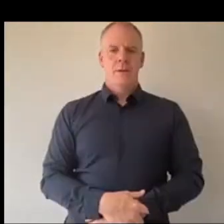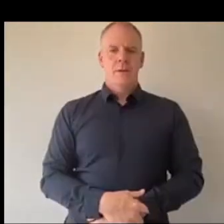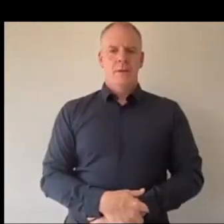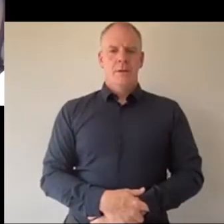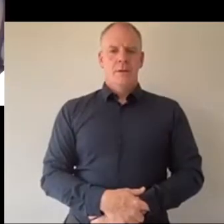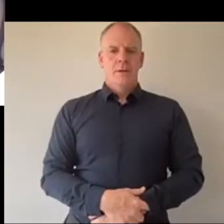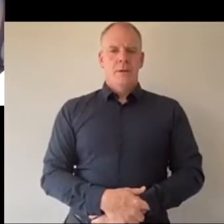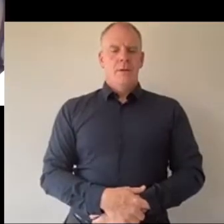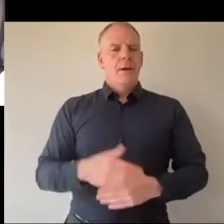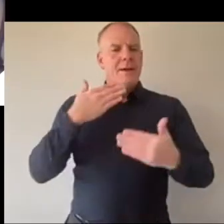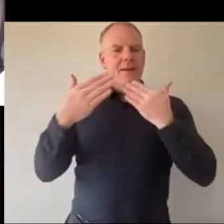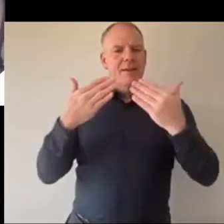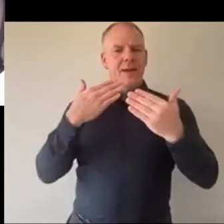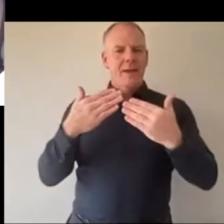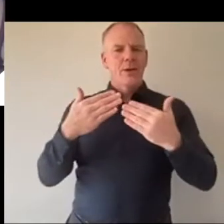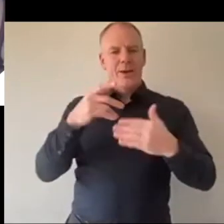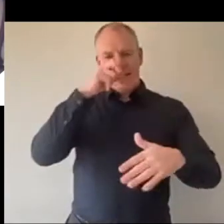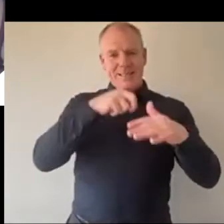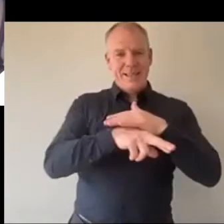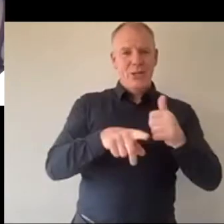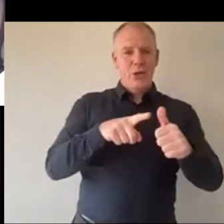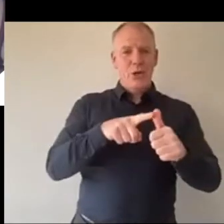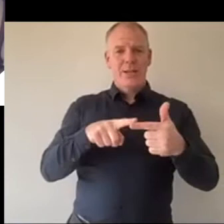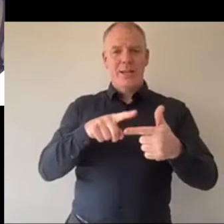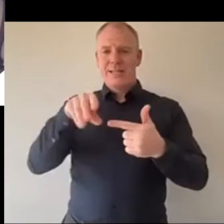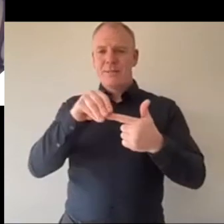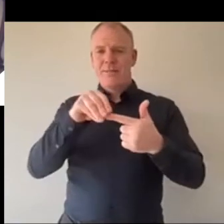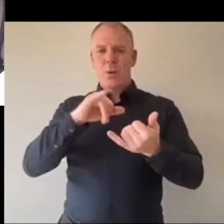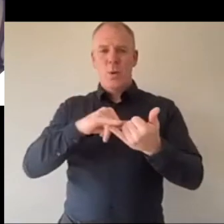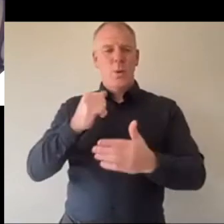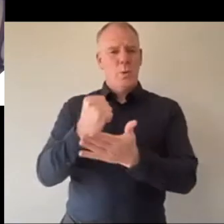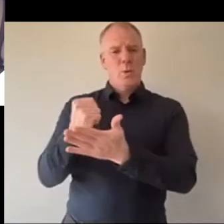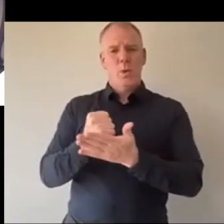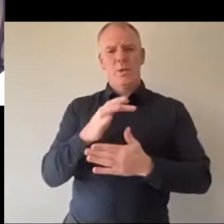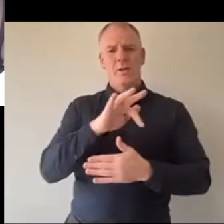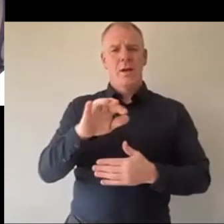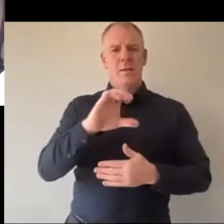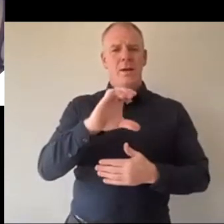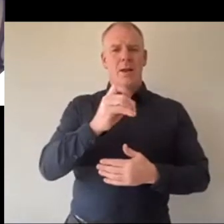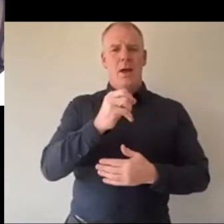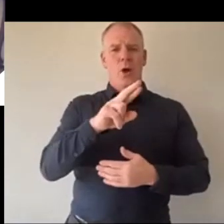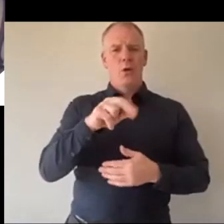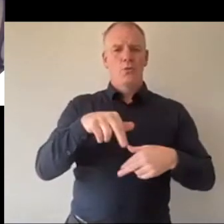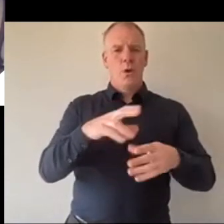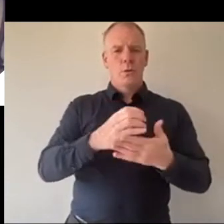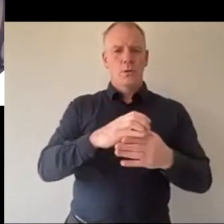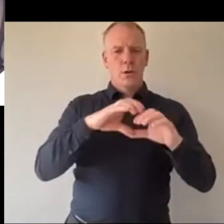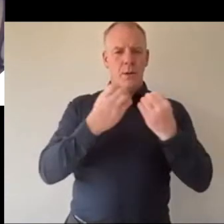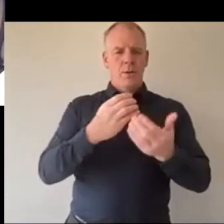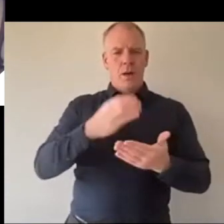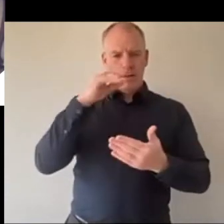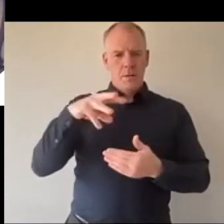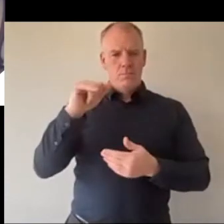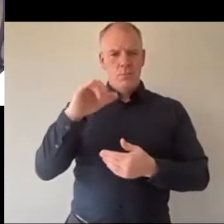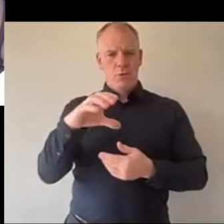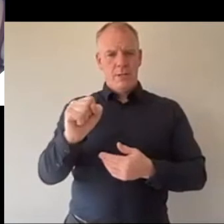A big thank you to the teachers and especially the students of Clarabro Community College, Muckers Park College and